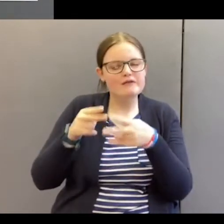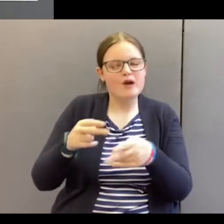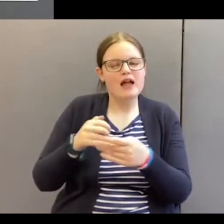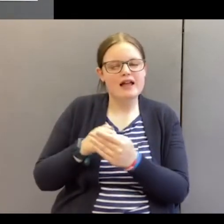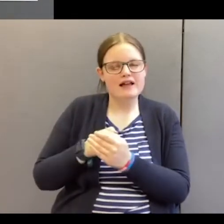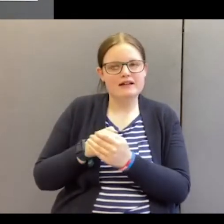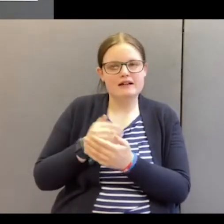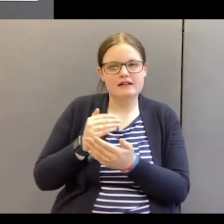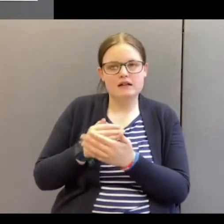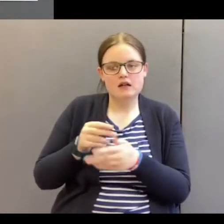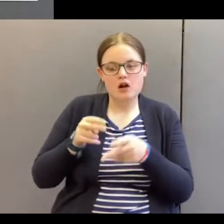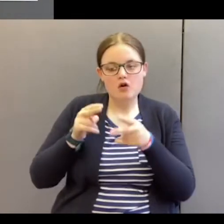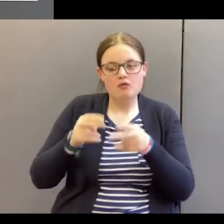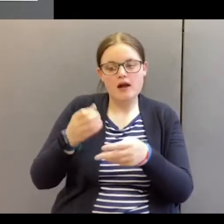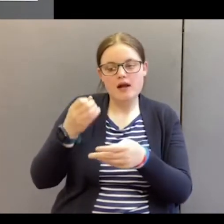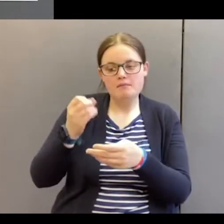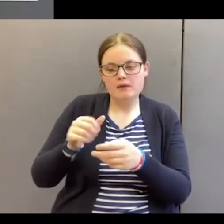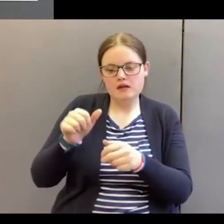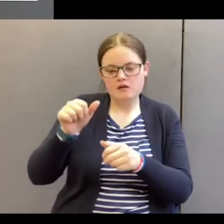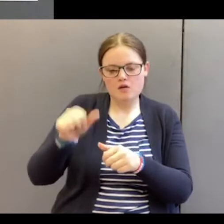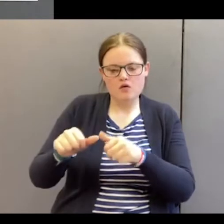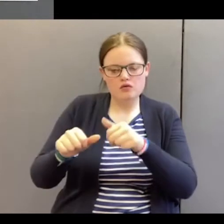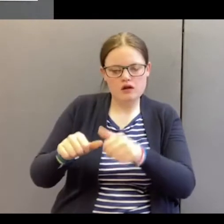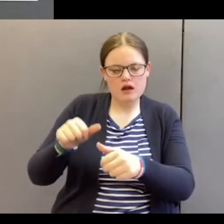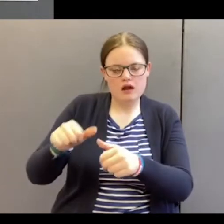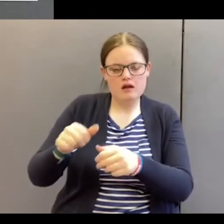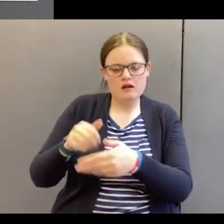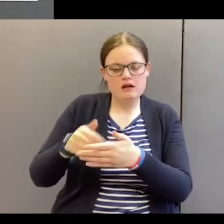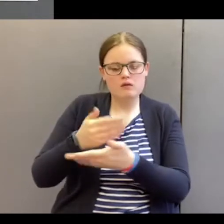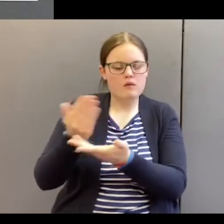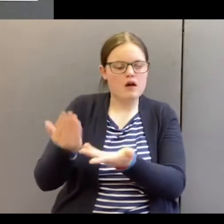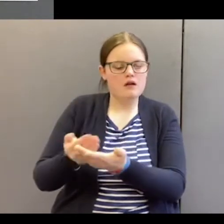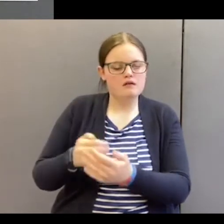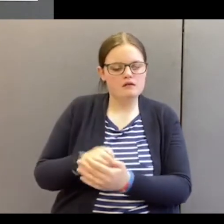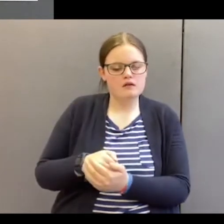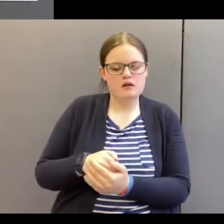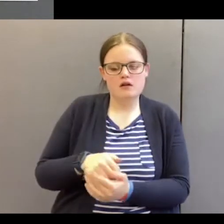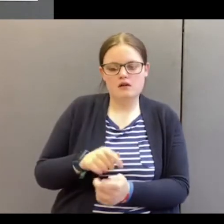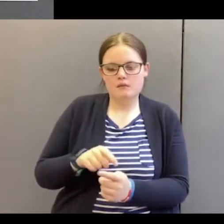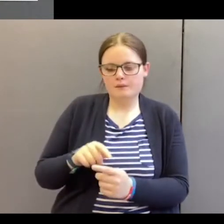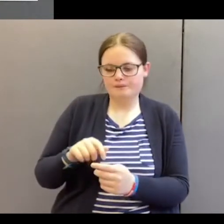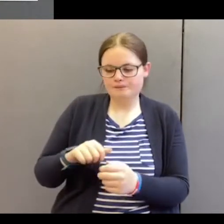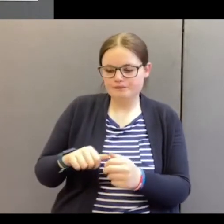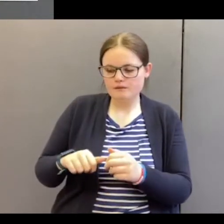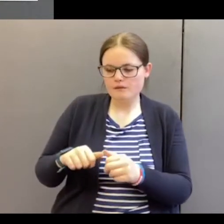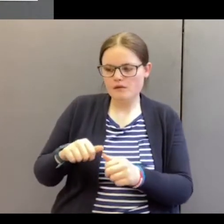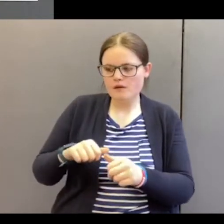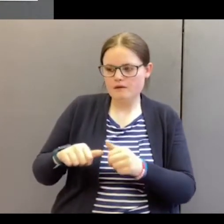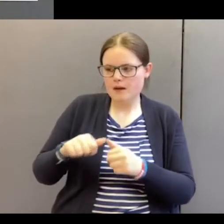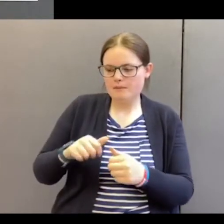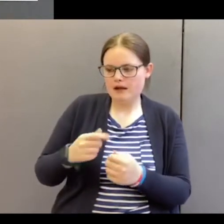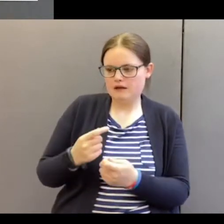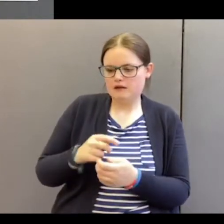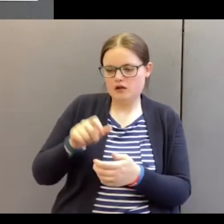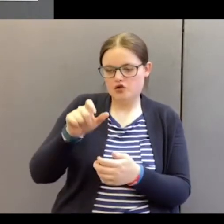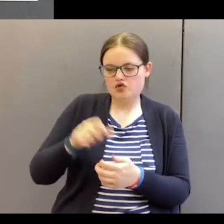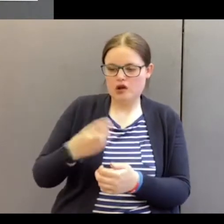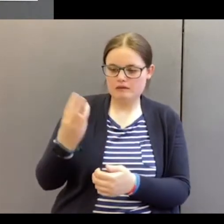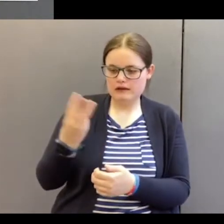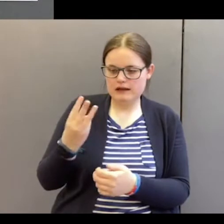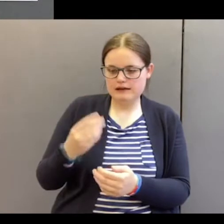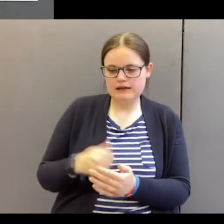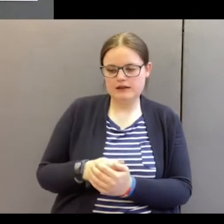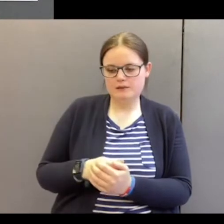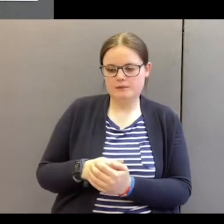It's the way he's ordered society. But then, coming backwards at the beginning of chapter 13,